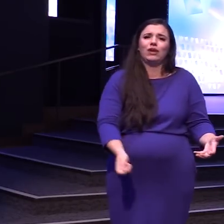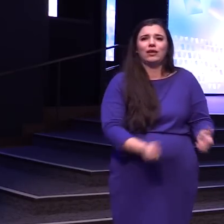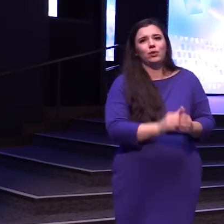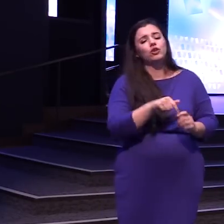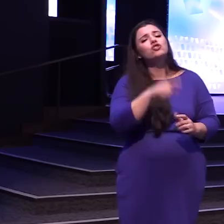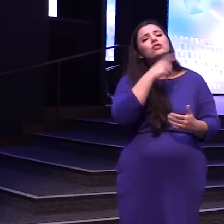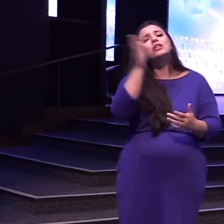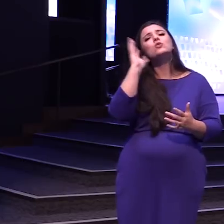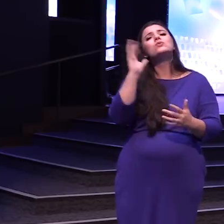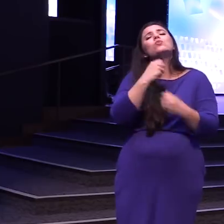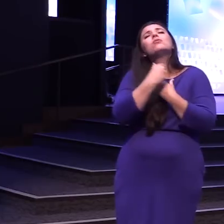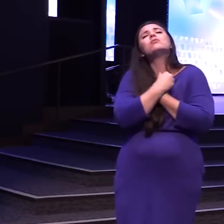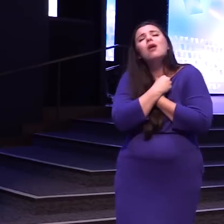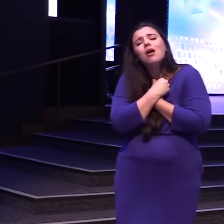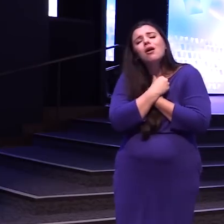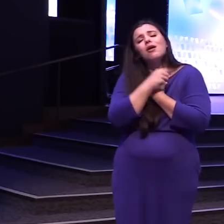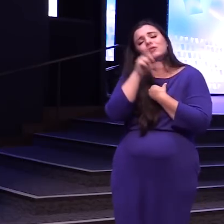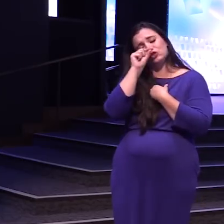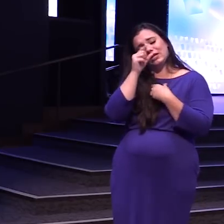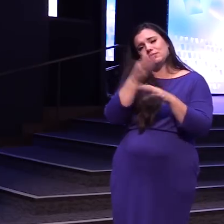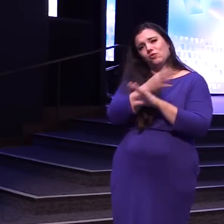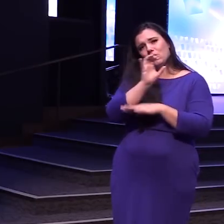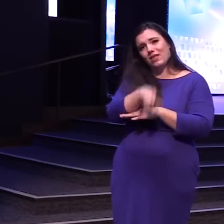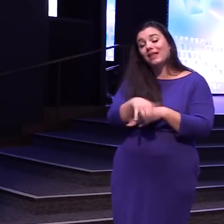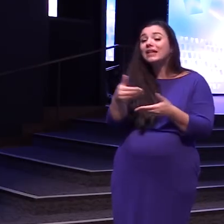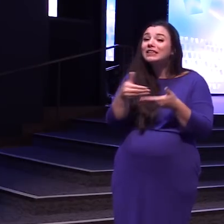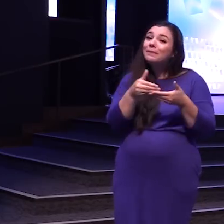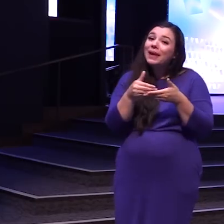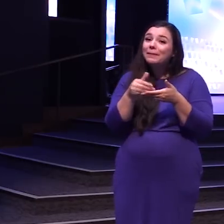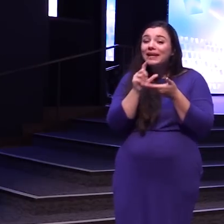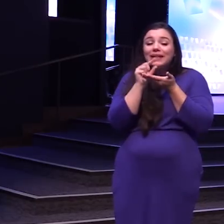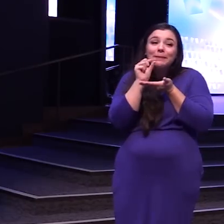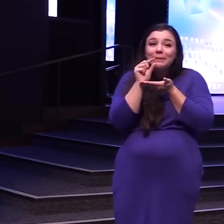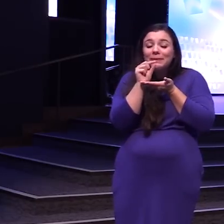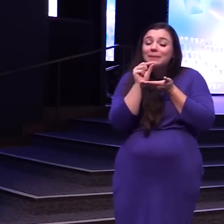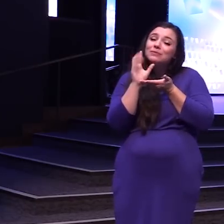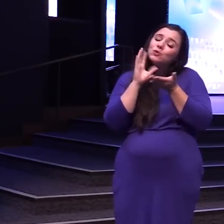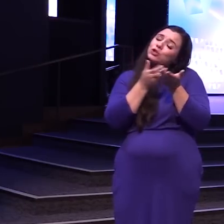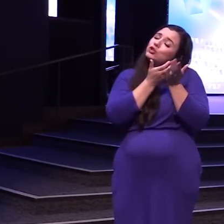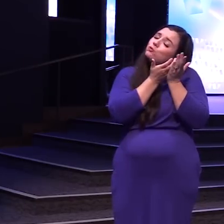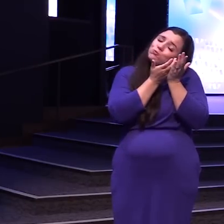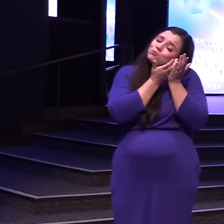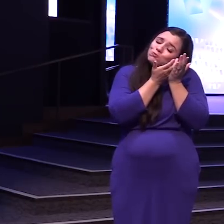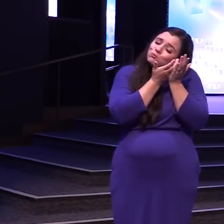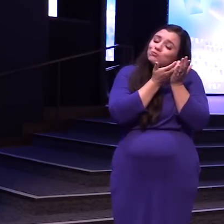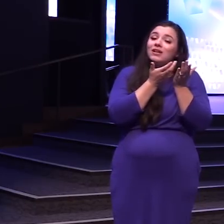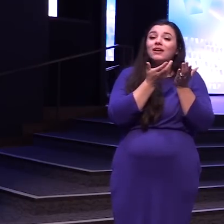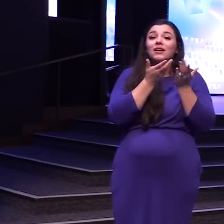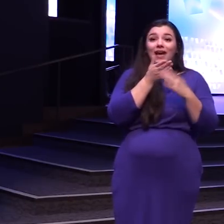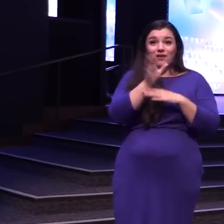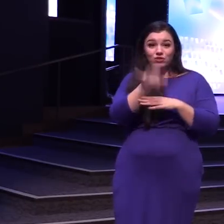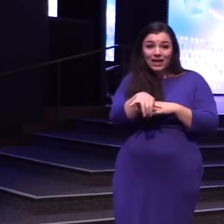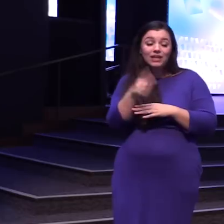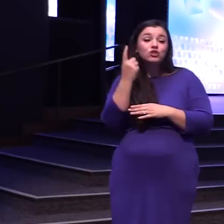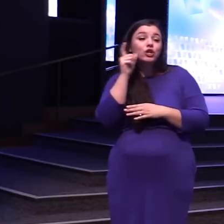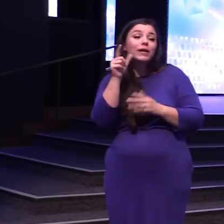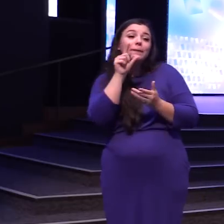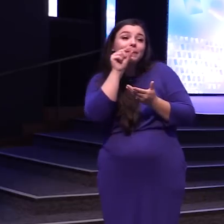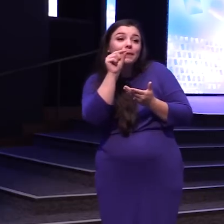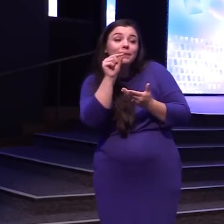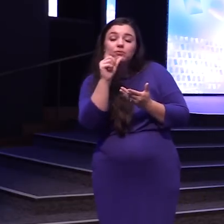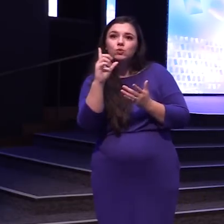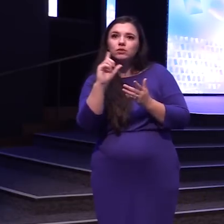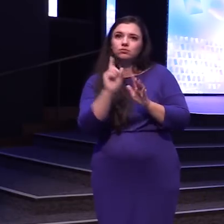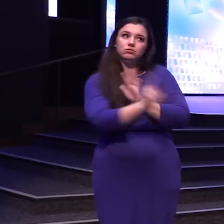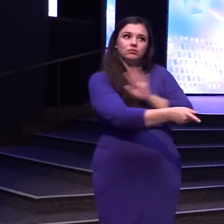loved The chickens Before this incident The little babies You know Peep peep peep peep She would just Snuggle them After this She heard the Peep peep peep She would like Go